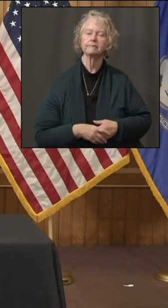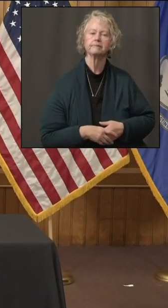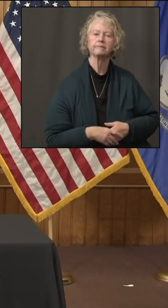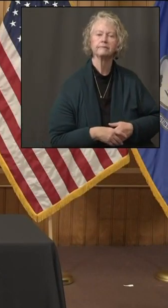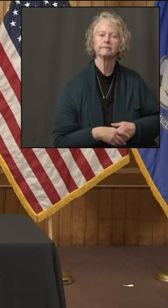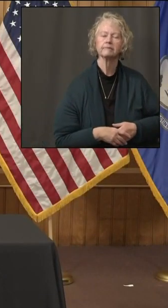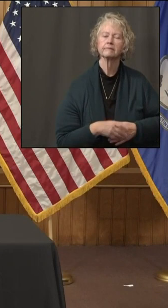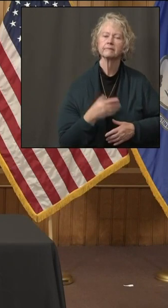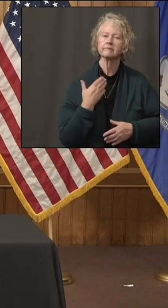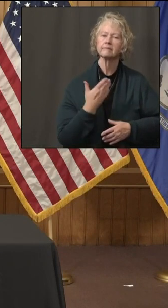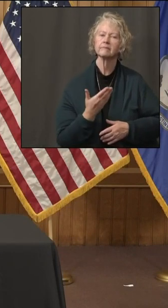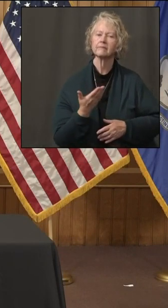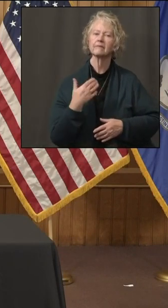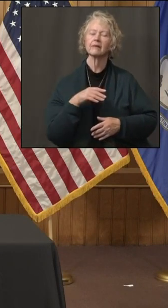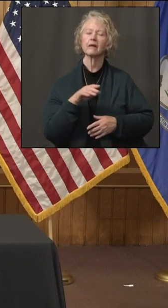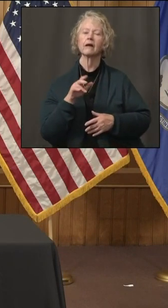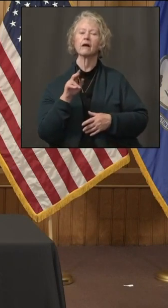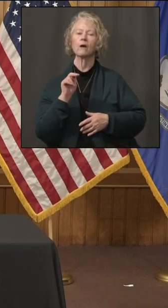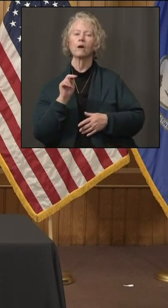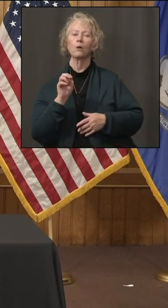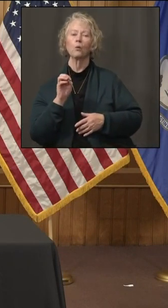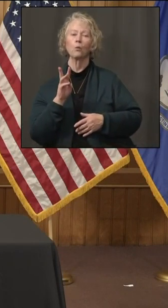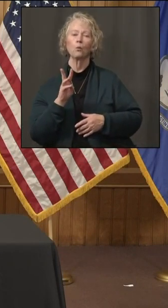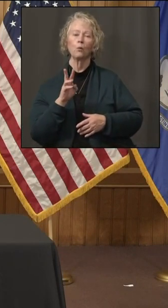Thank you, Paul. you, the day of New London.